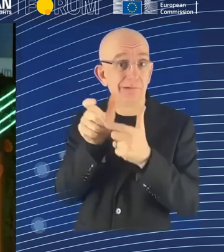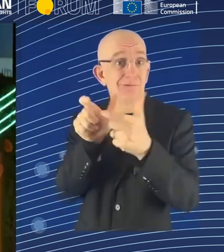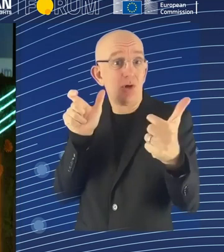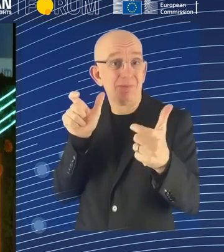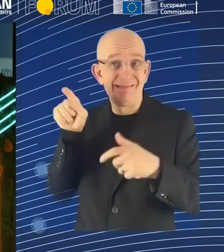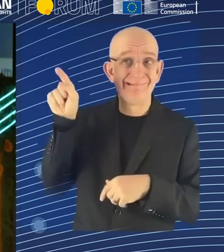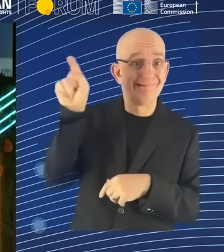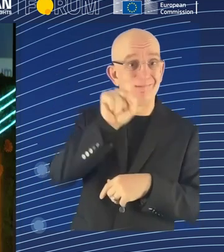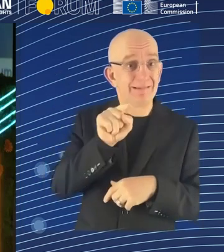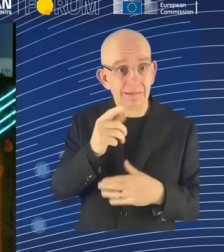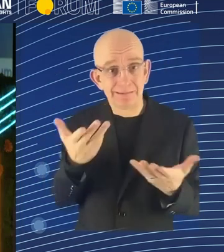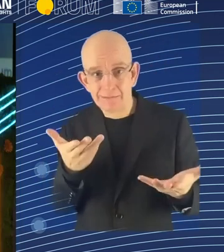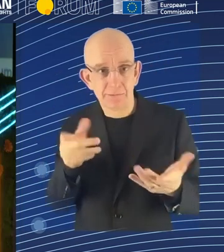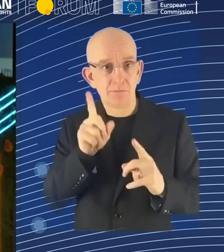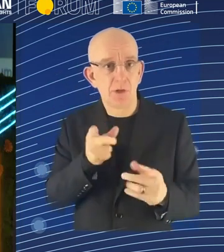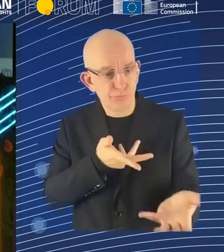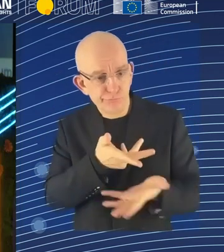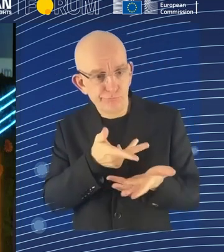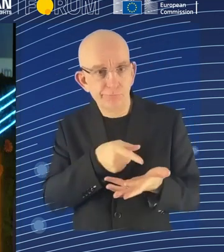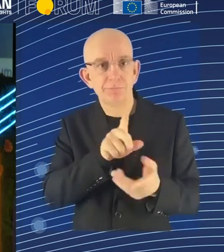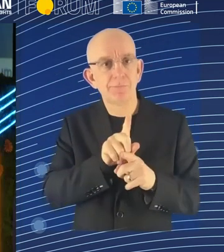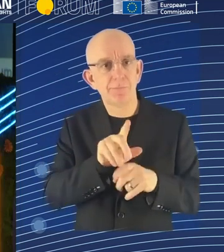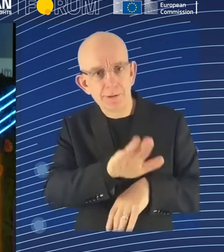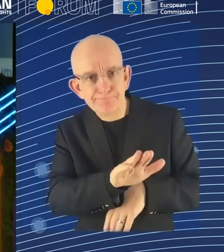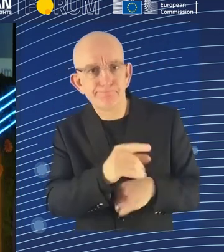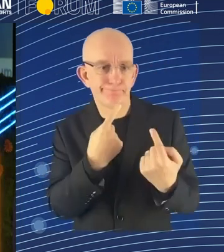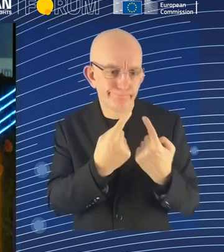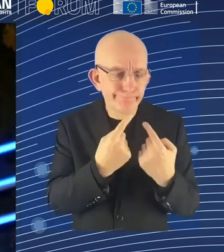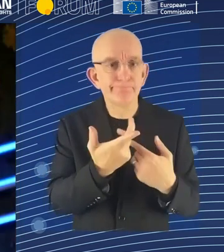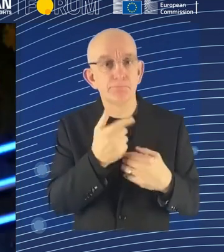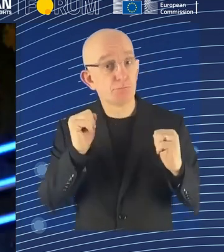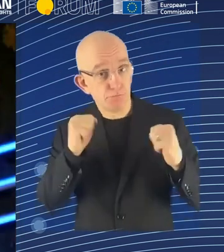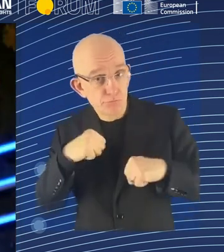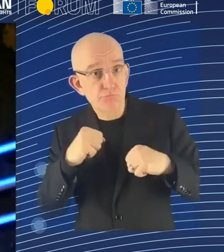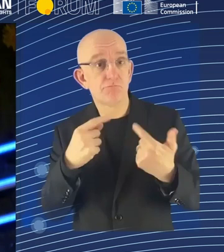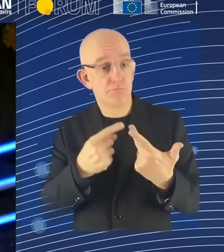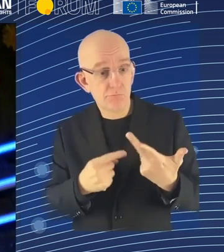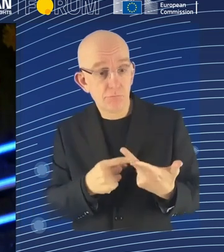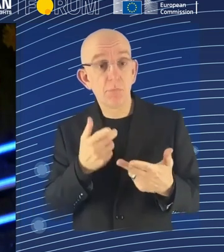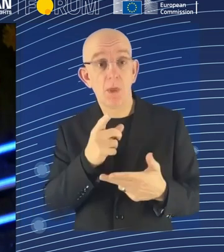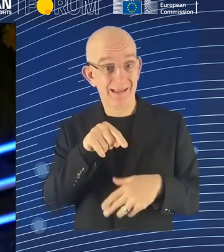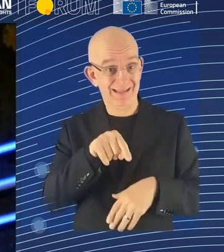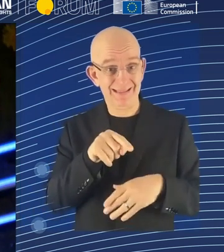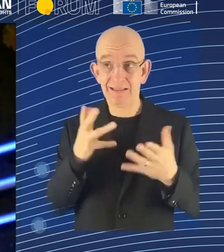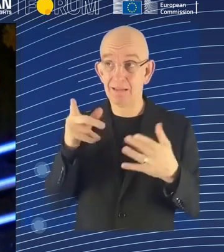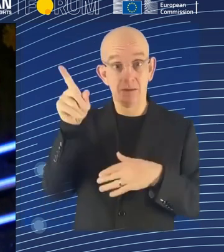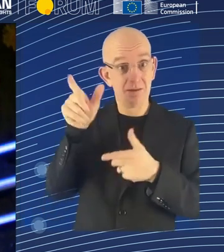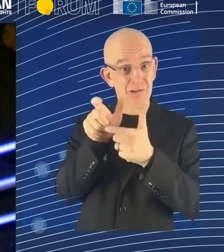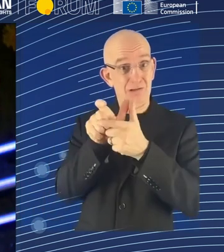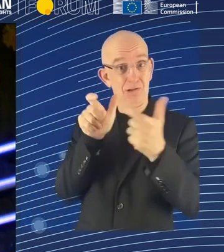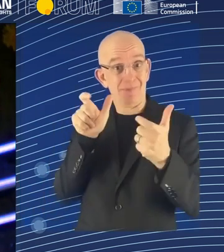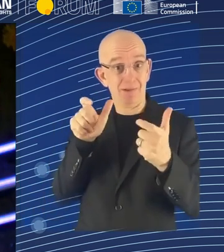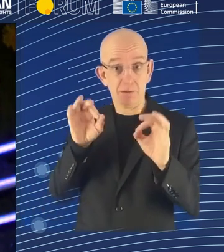consent when big companies adopt new technologies. Now, if you then look up the law, you see that those